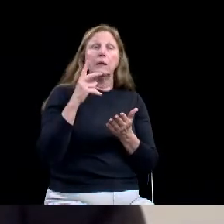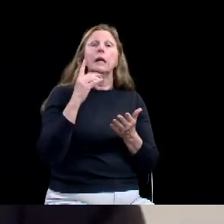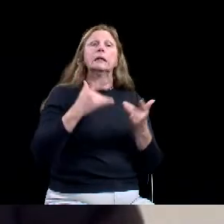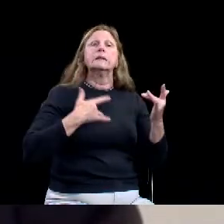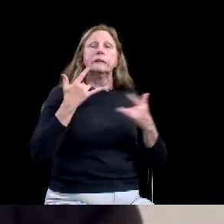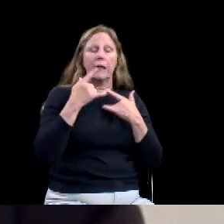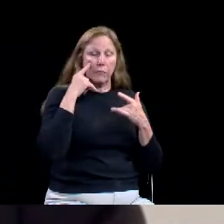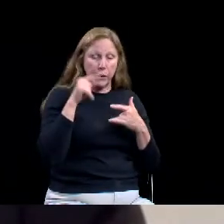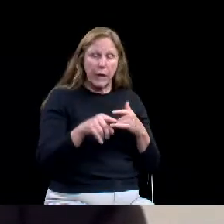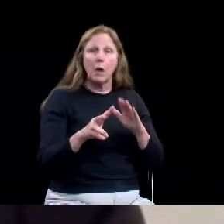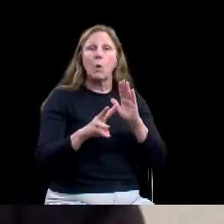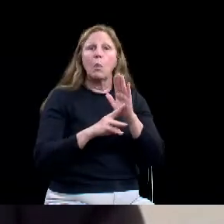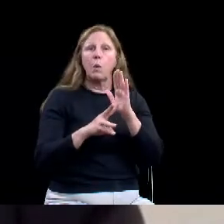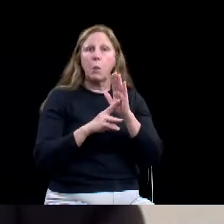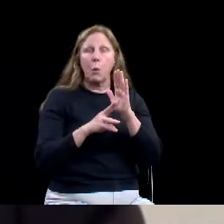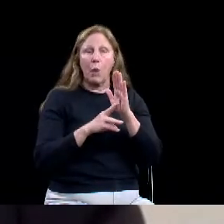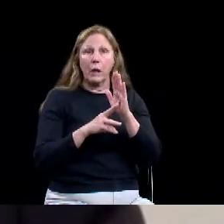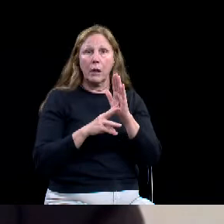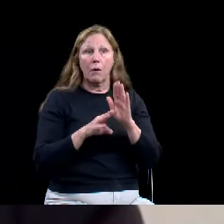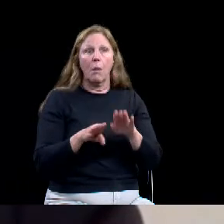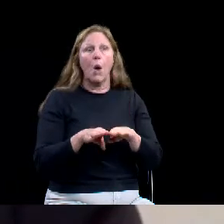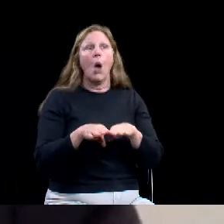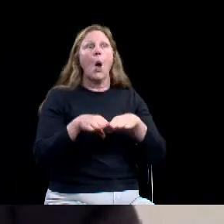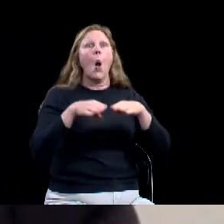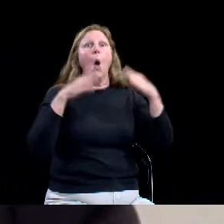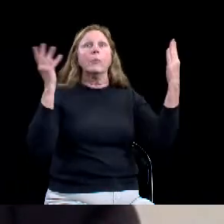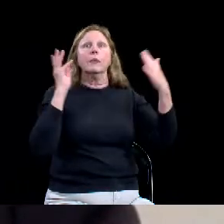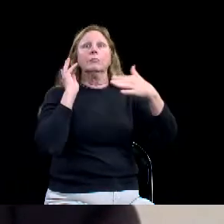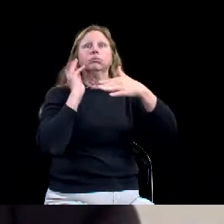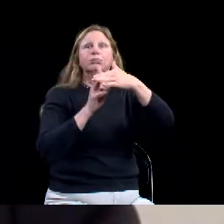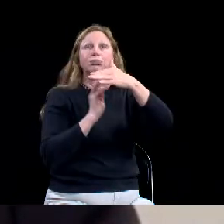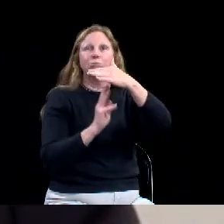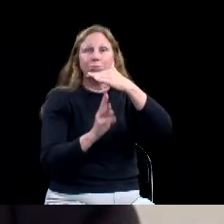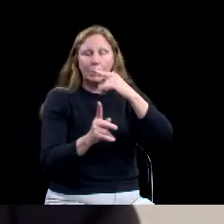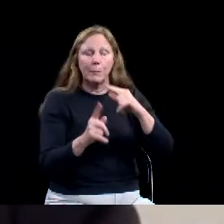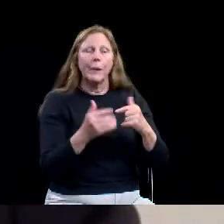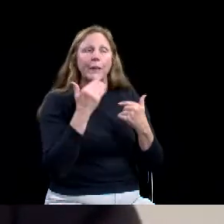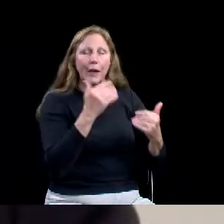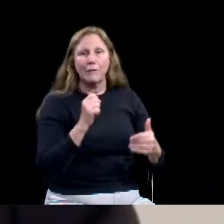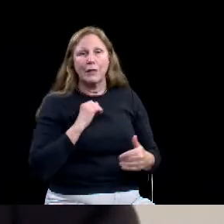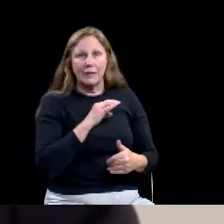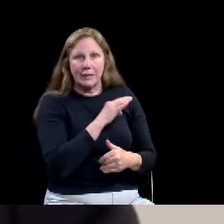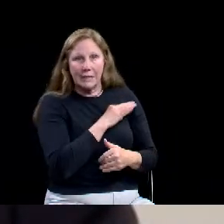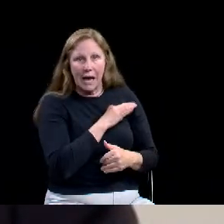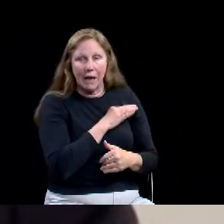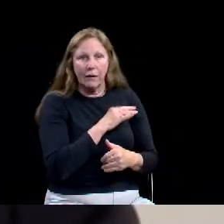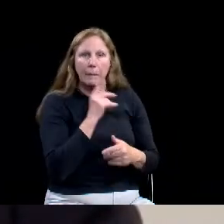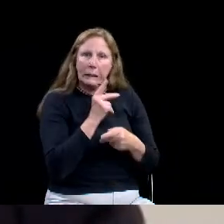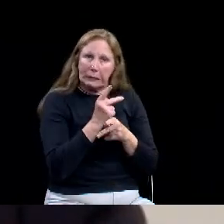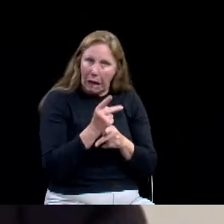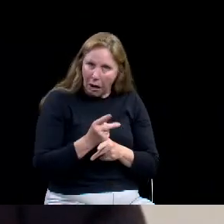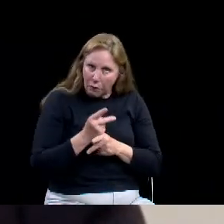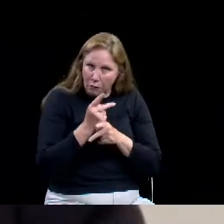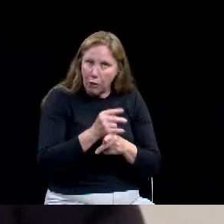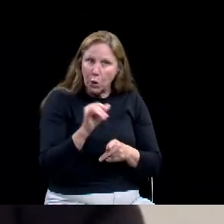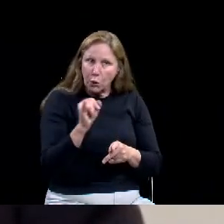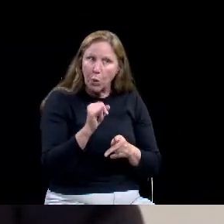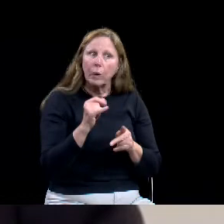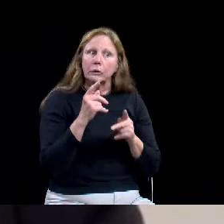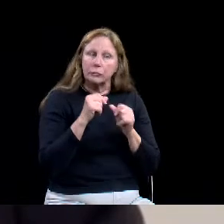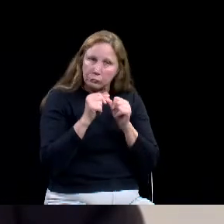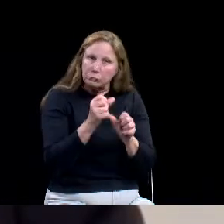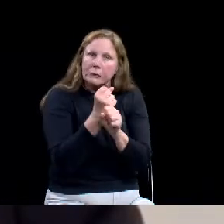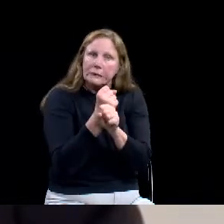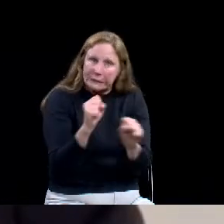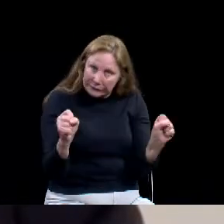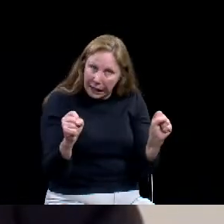cautious and safe on how we're doing this. And even the outside events that were taking place because they're all outside events, um, making sure